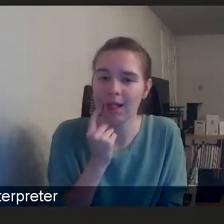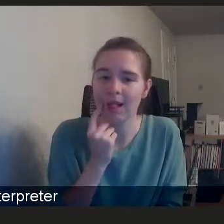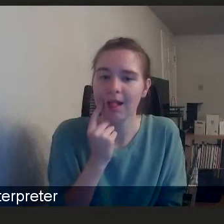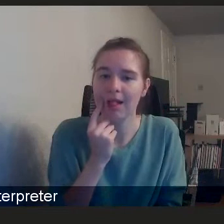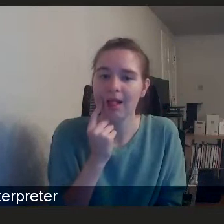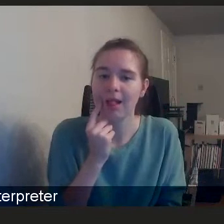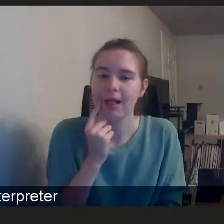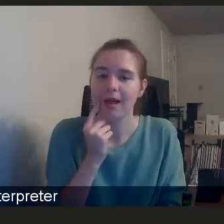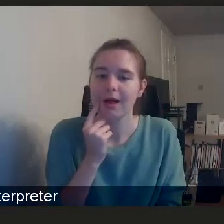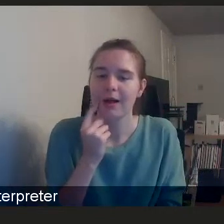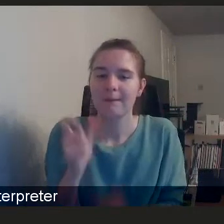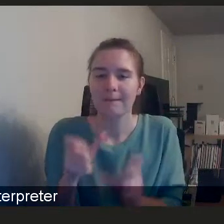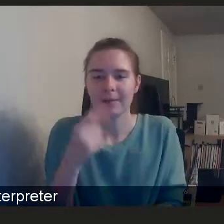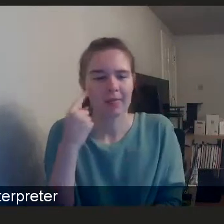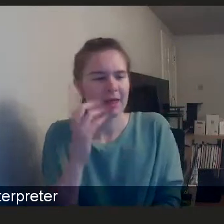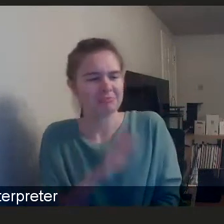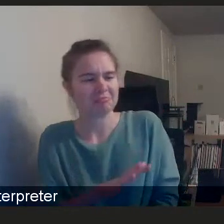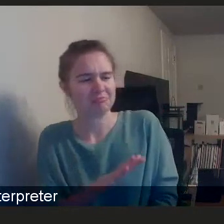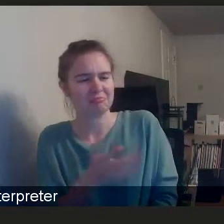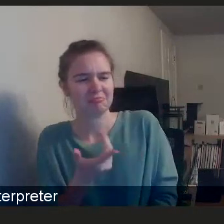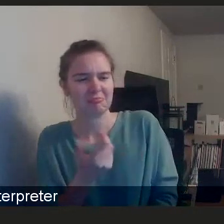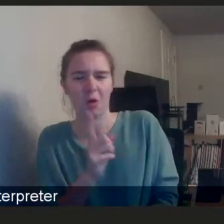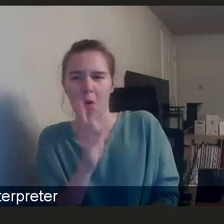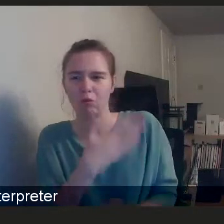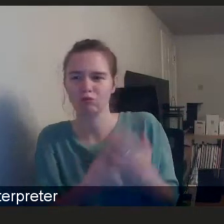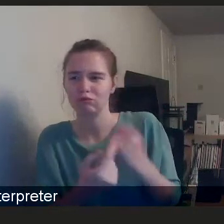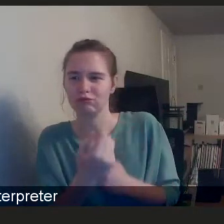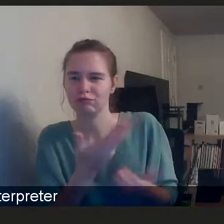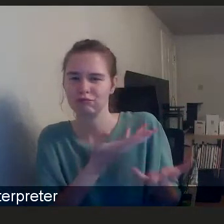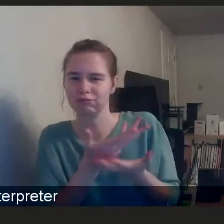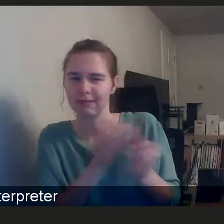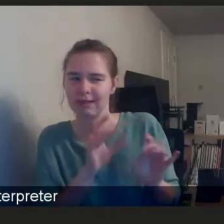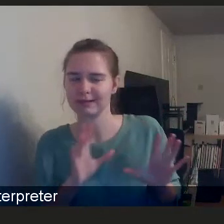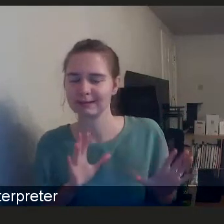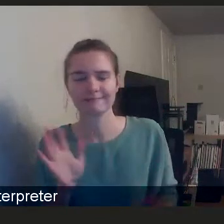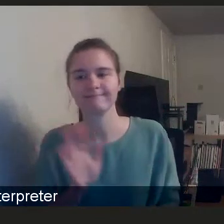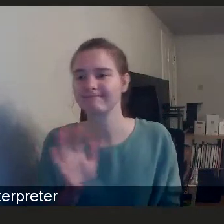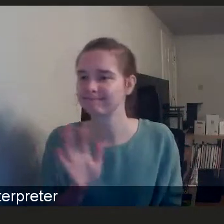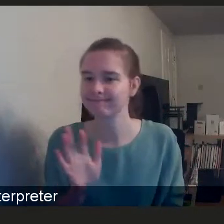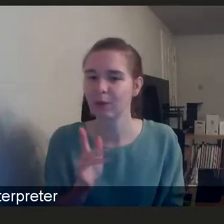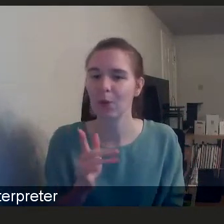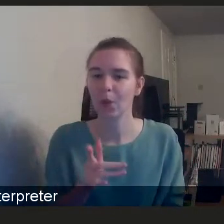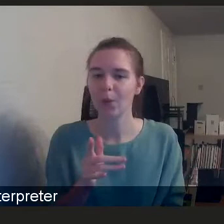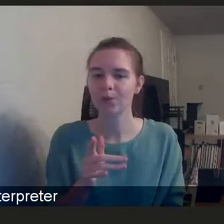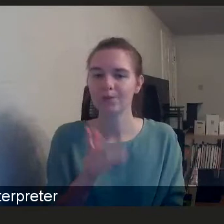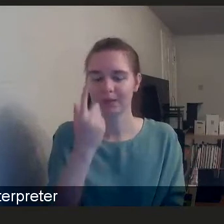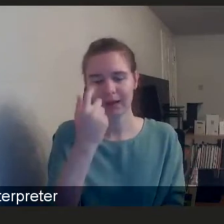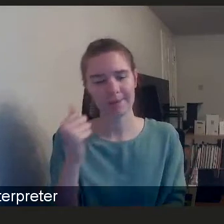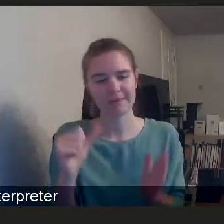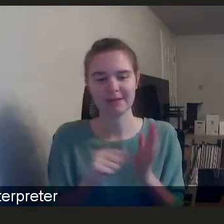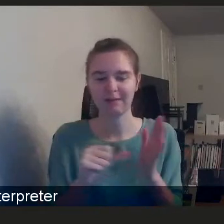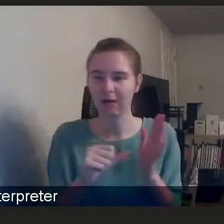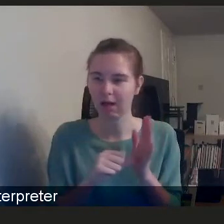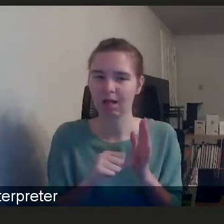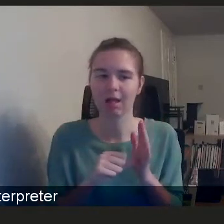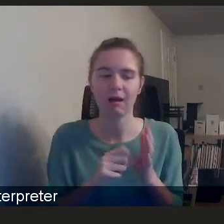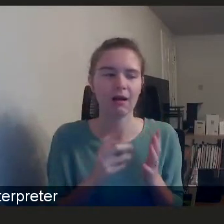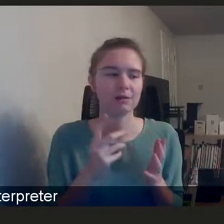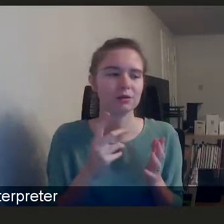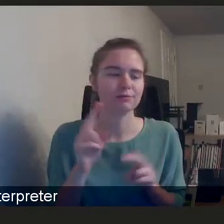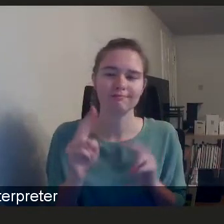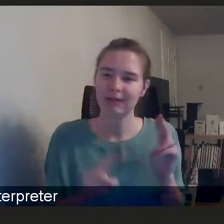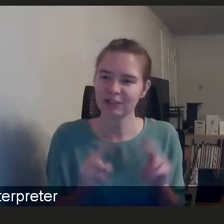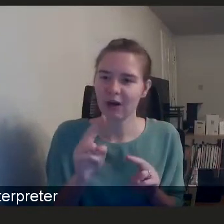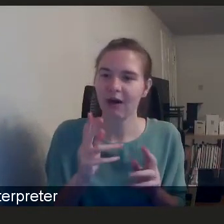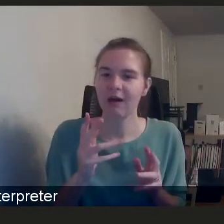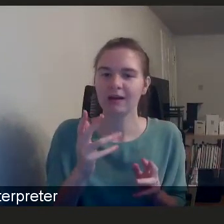beguiling. And I was with the, you know, and and and and is hard to measure, Gillian. You know, I think I think it's